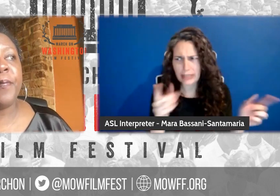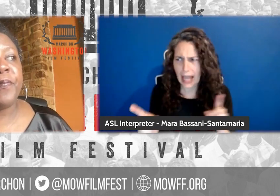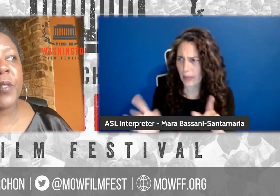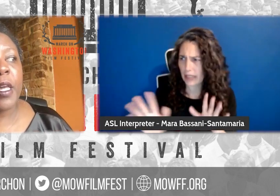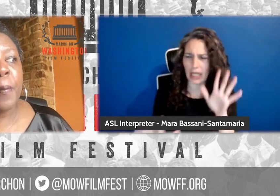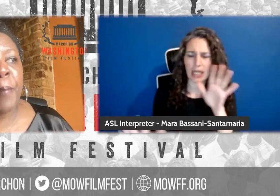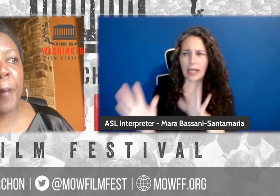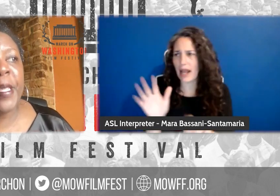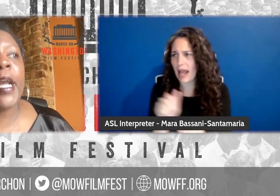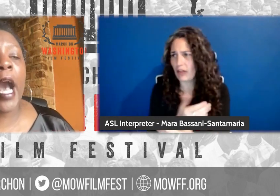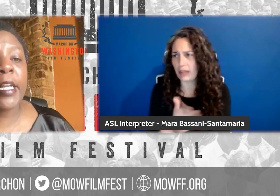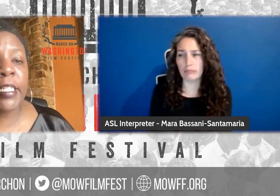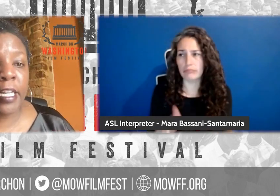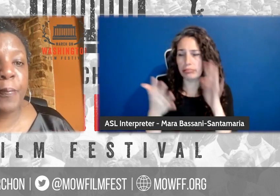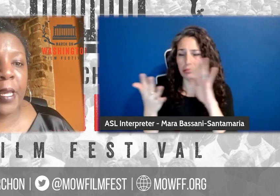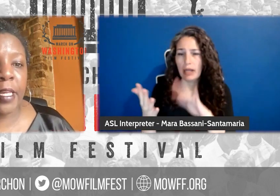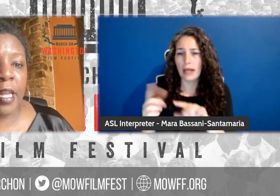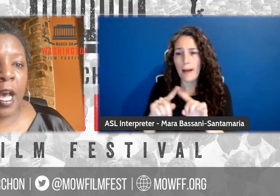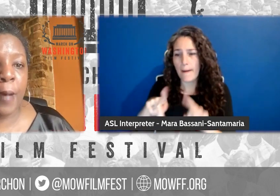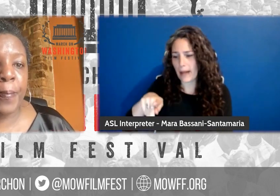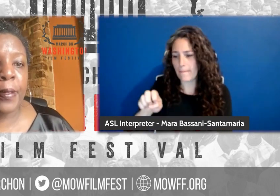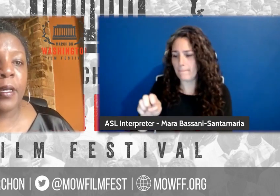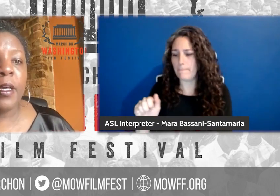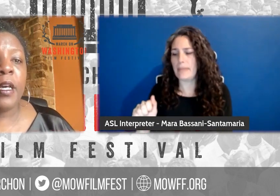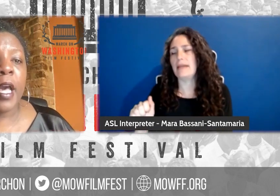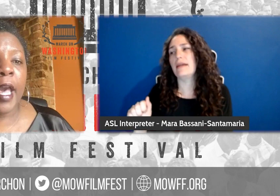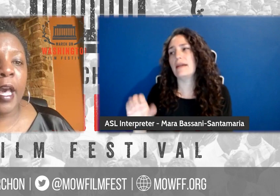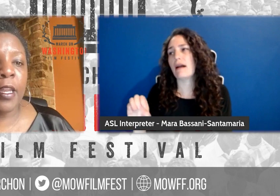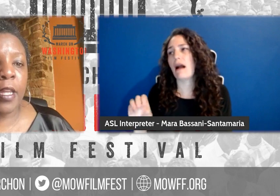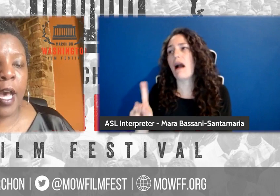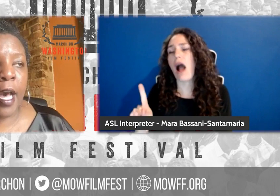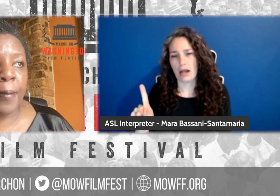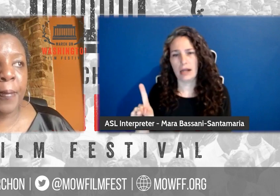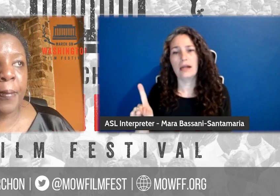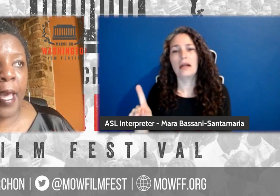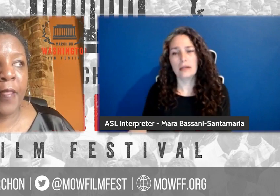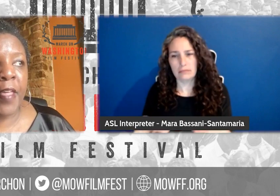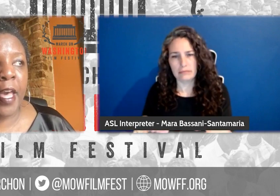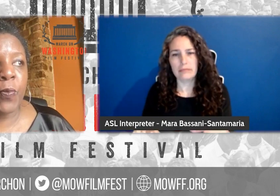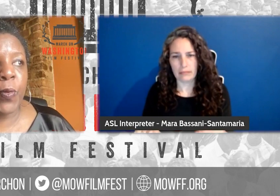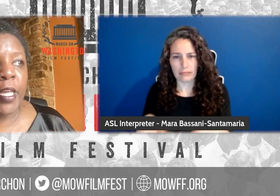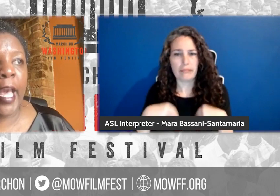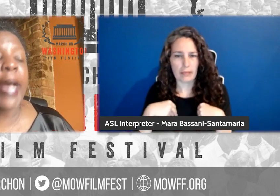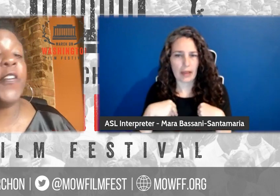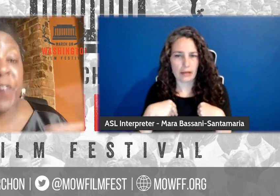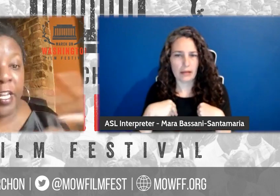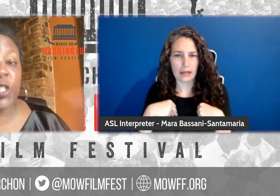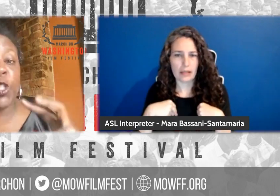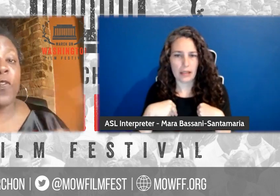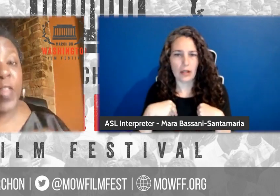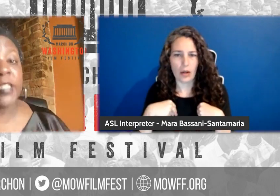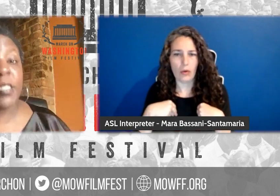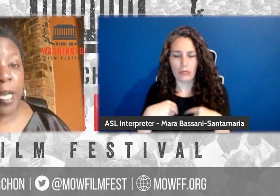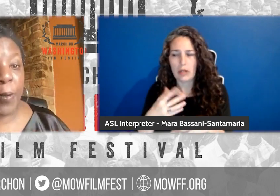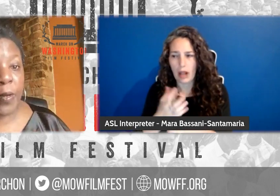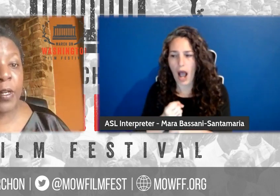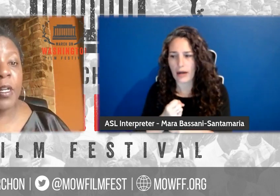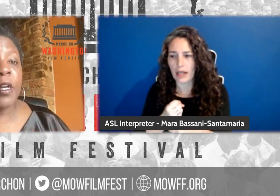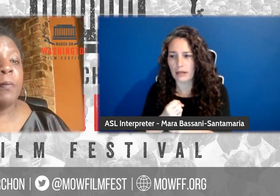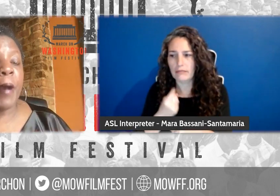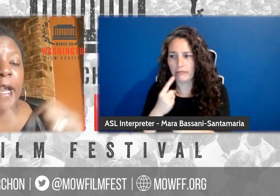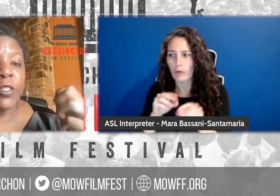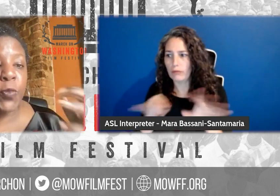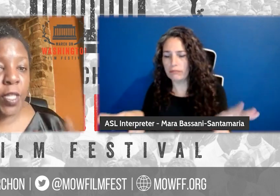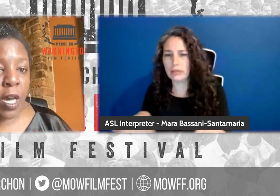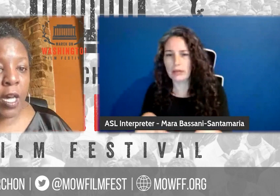Um, but Peacock did pick it up. And, um, and then we had to finish over that summer